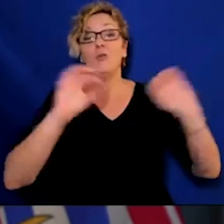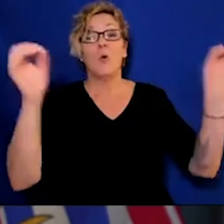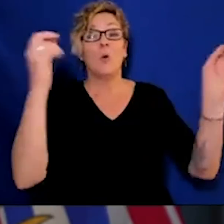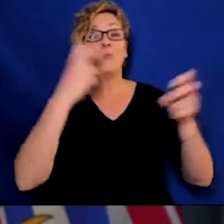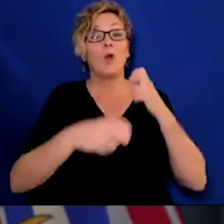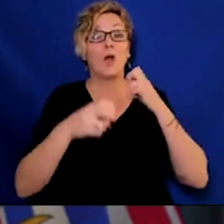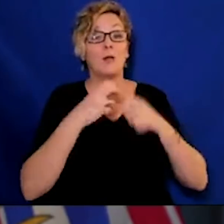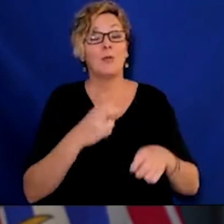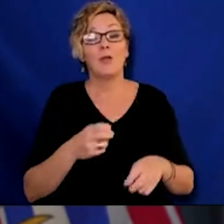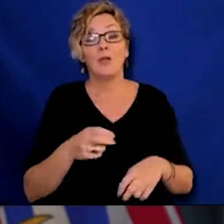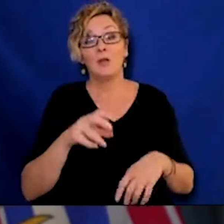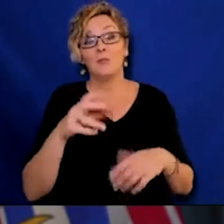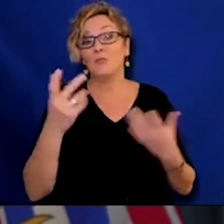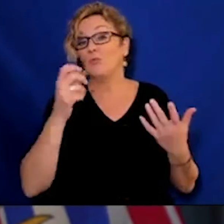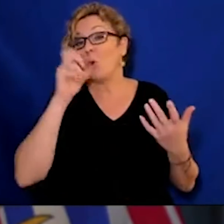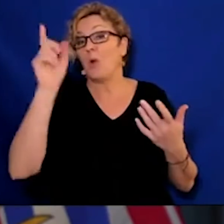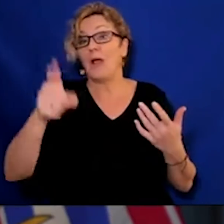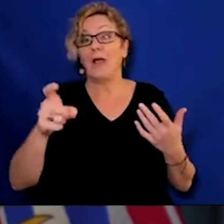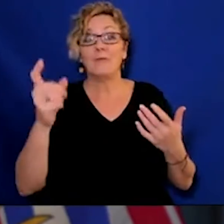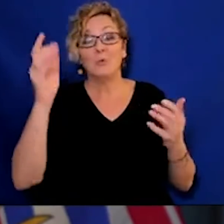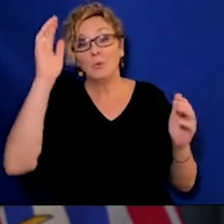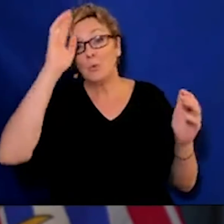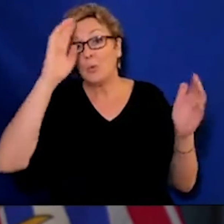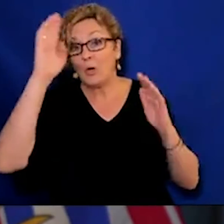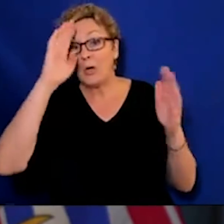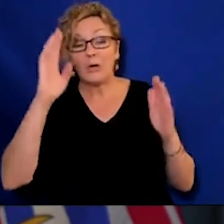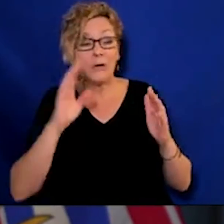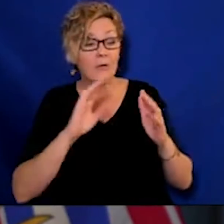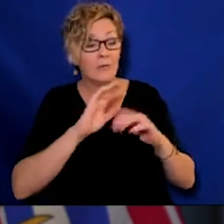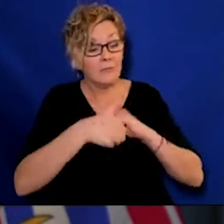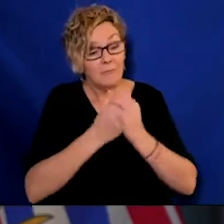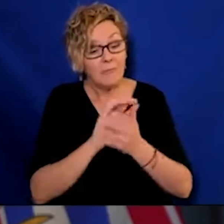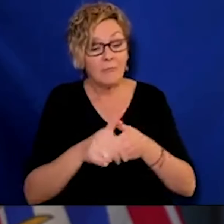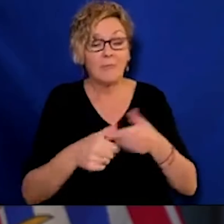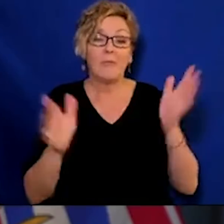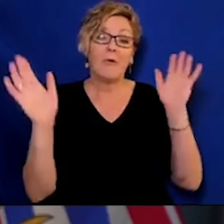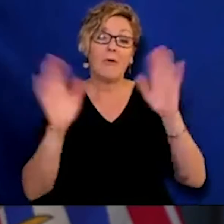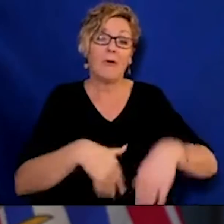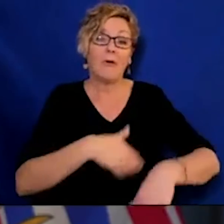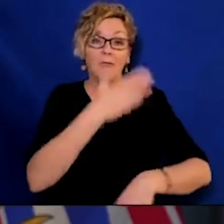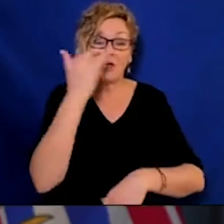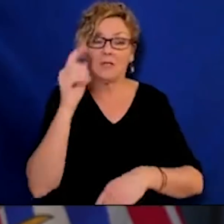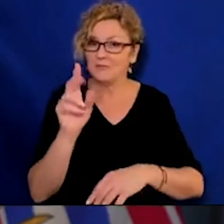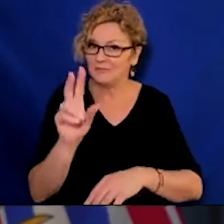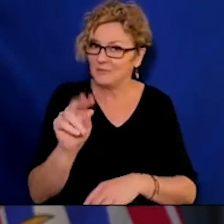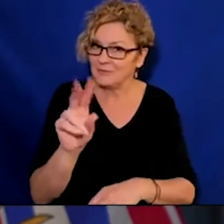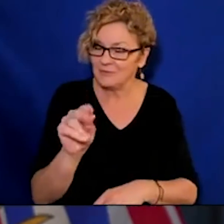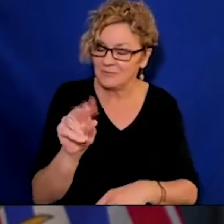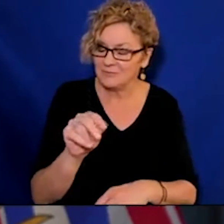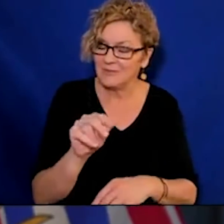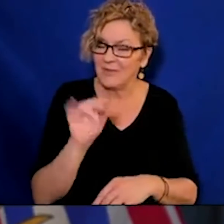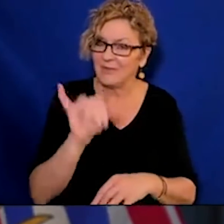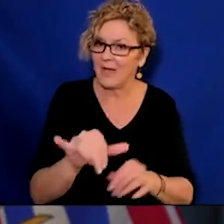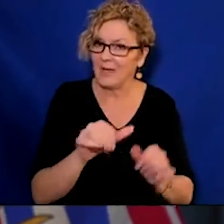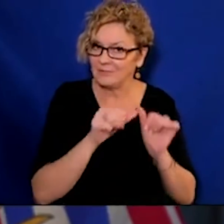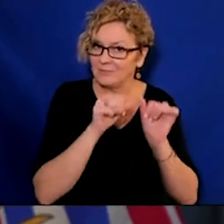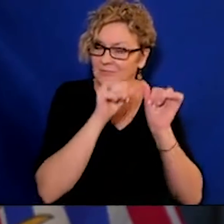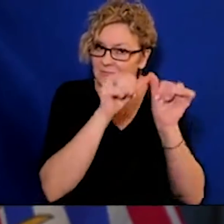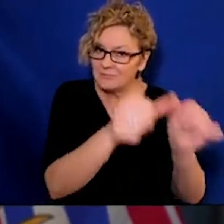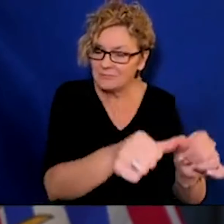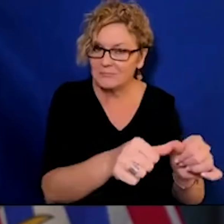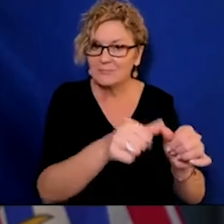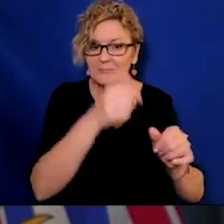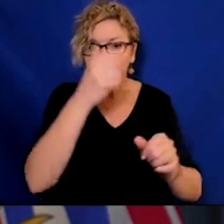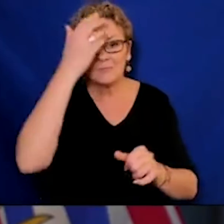you know, an opportunity to start by protecting those who are most at risk, protecting people in our health care system. And then